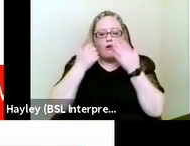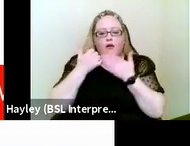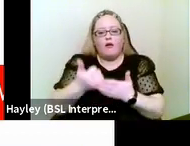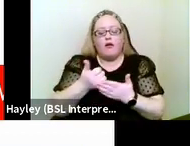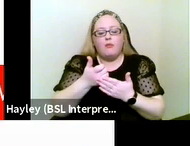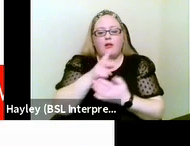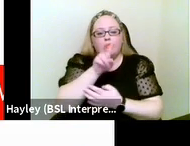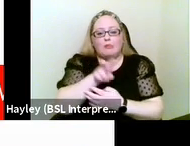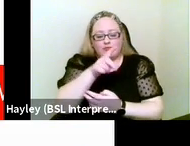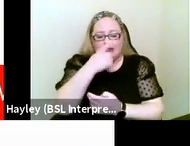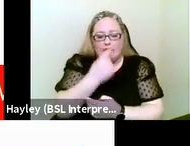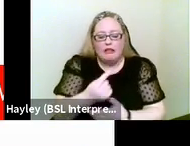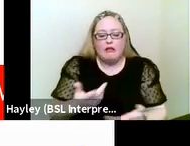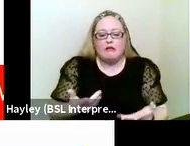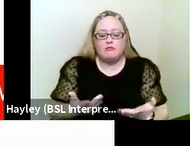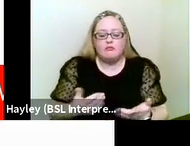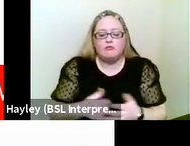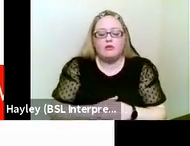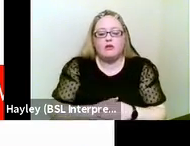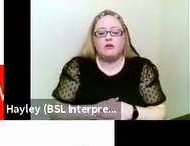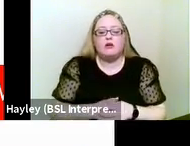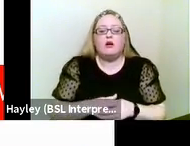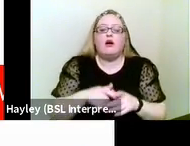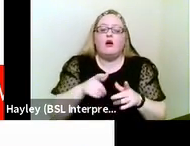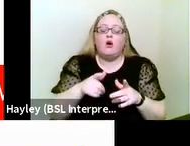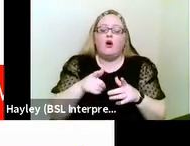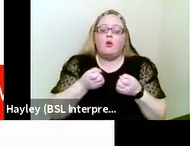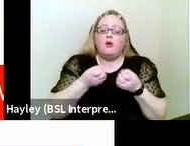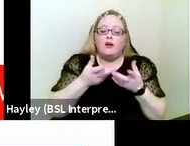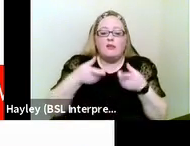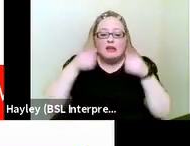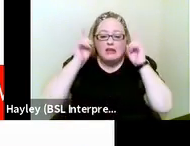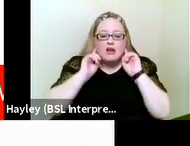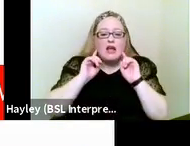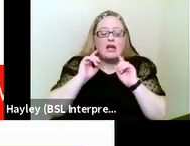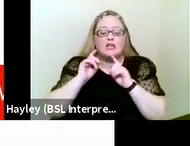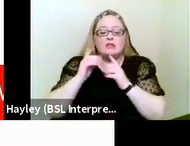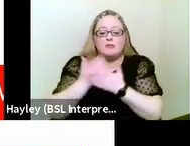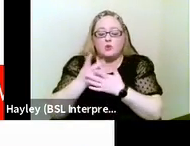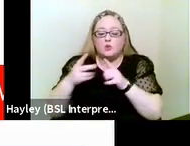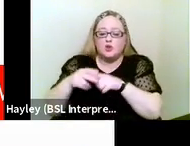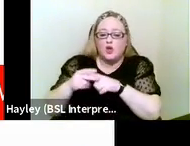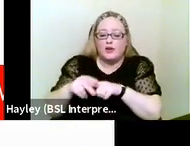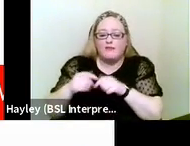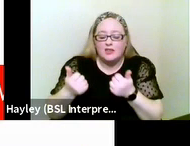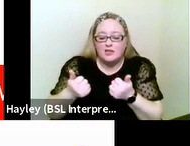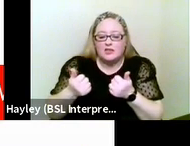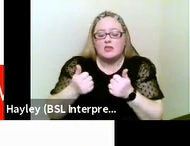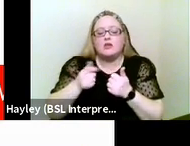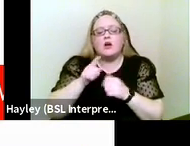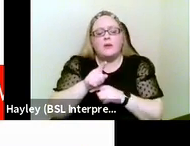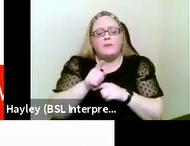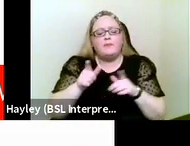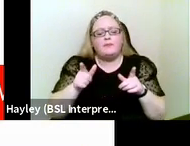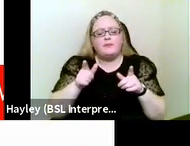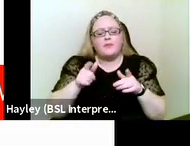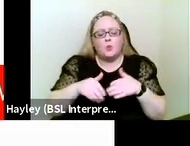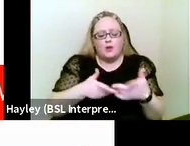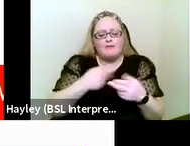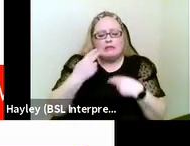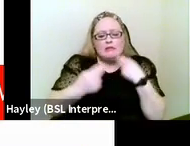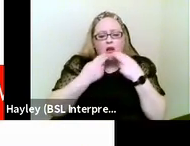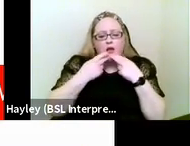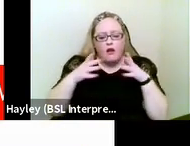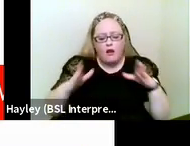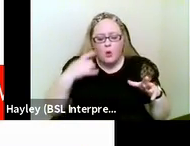serving white cod with mashed potato on a white plate on a white mat with a white tablecloth, we introduce